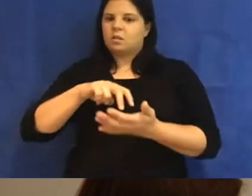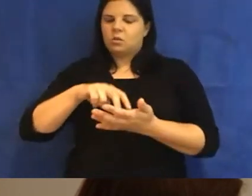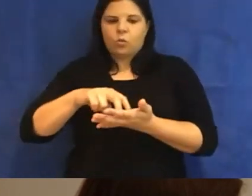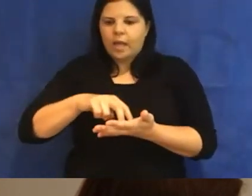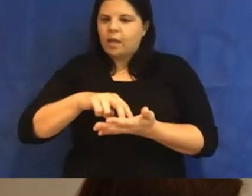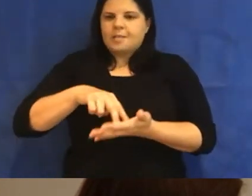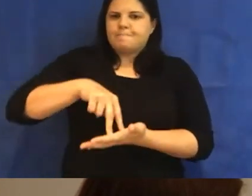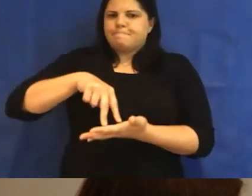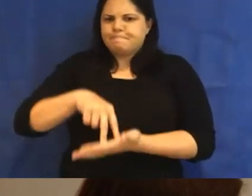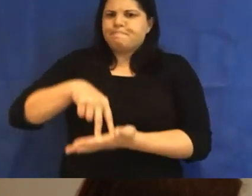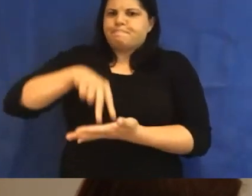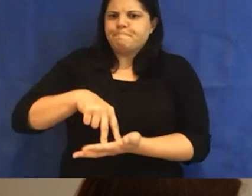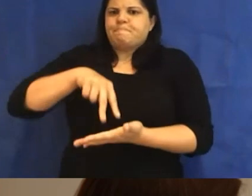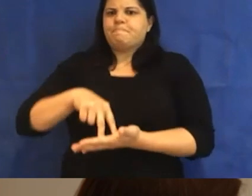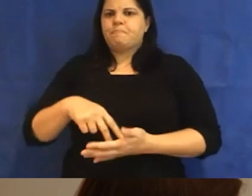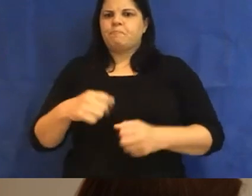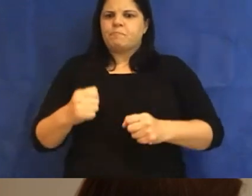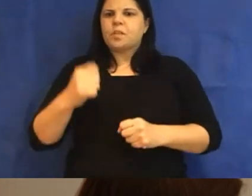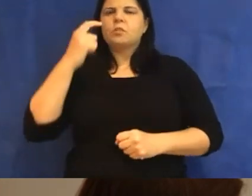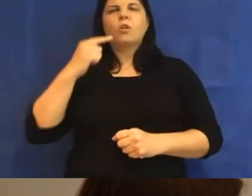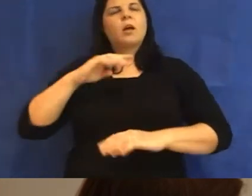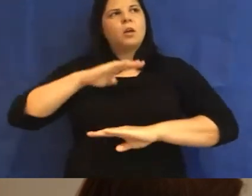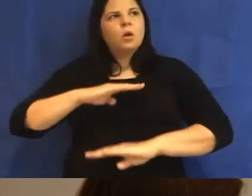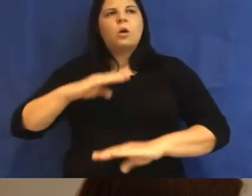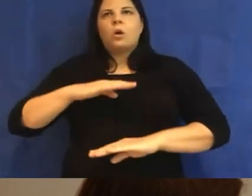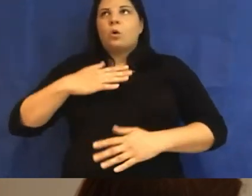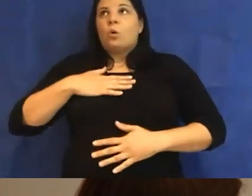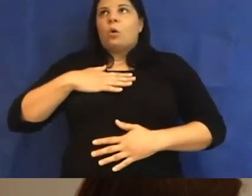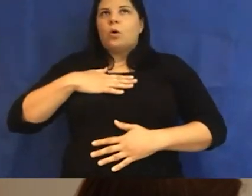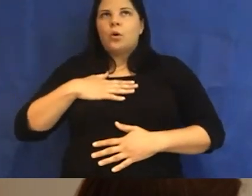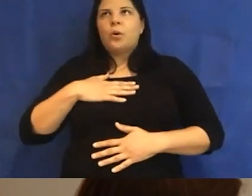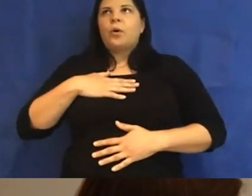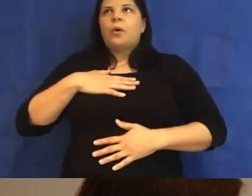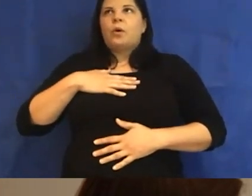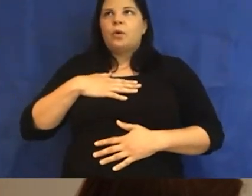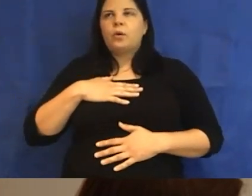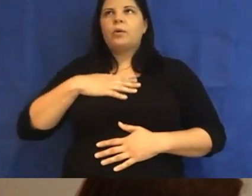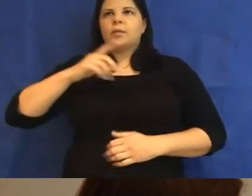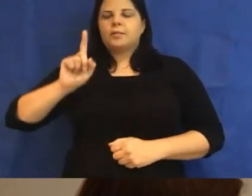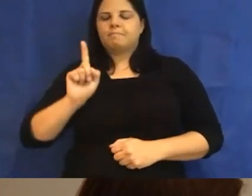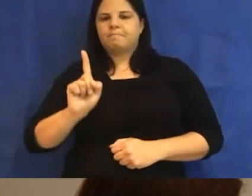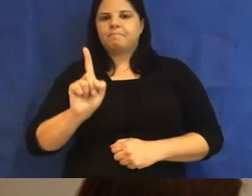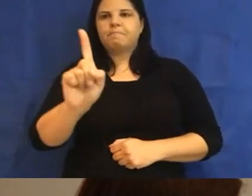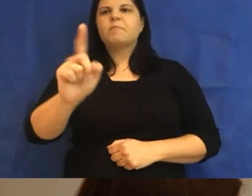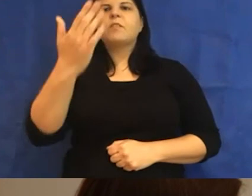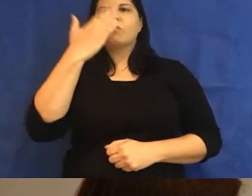I tried in vain to calm my nerves and to breathe steadily as I walked to the front pew to sit with my family.